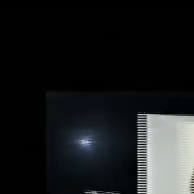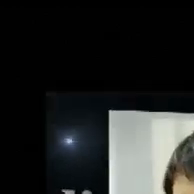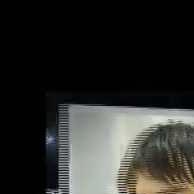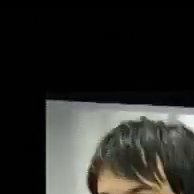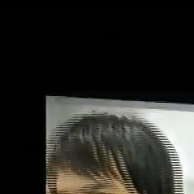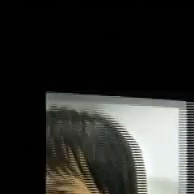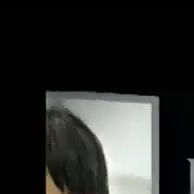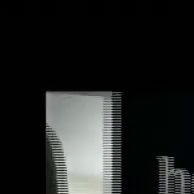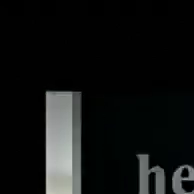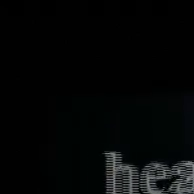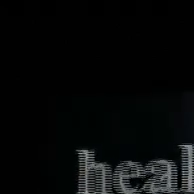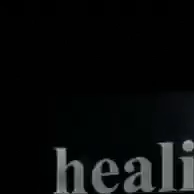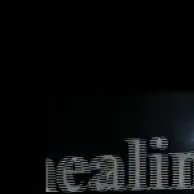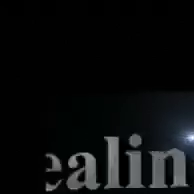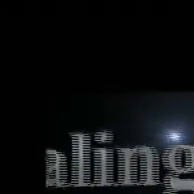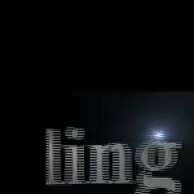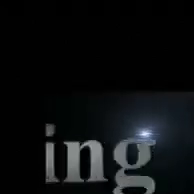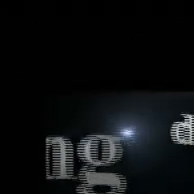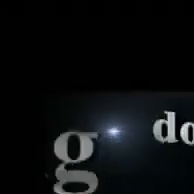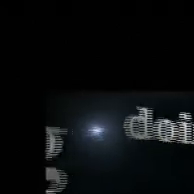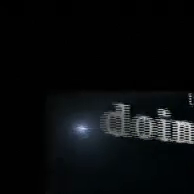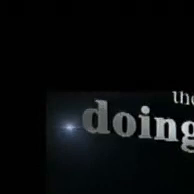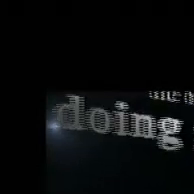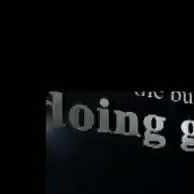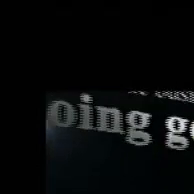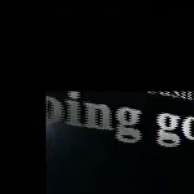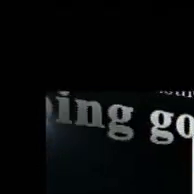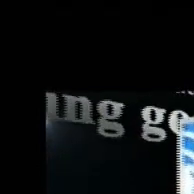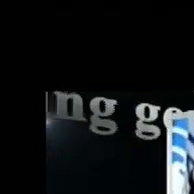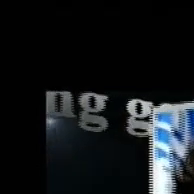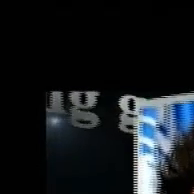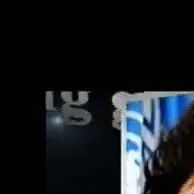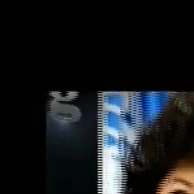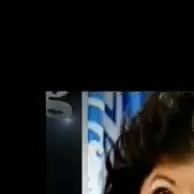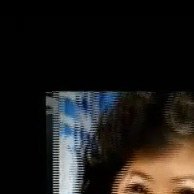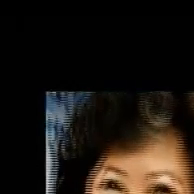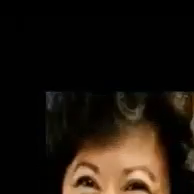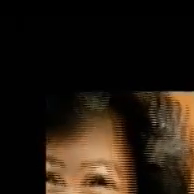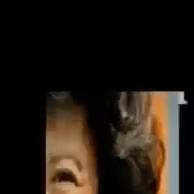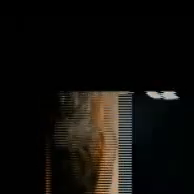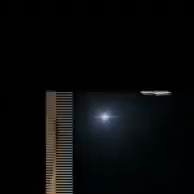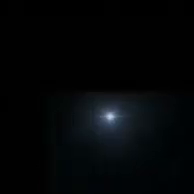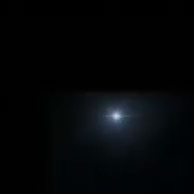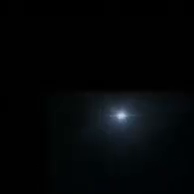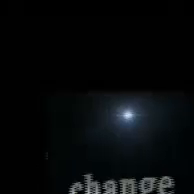could even be an employee, a staff member, or most importantly, an alumni.